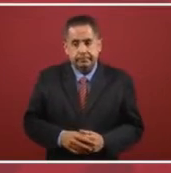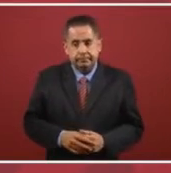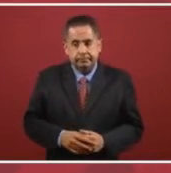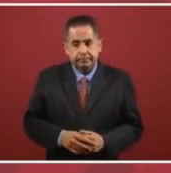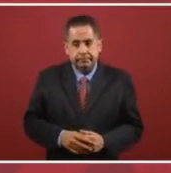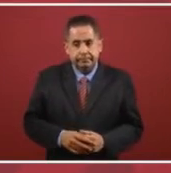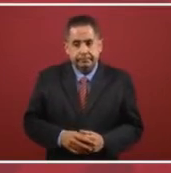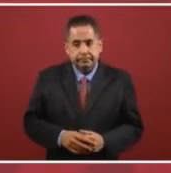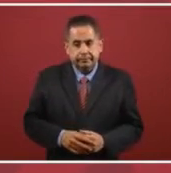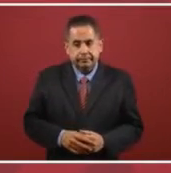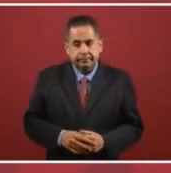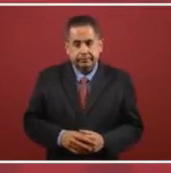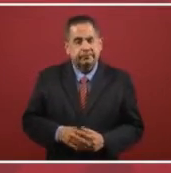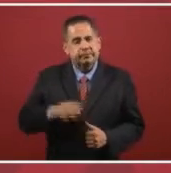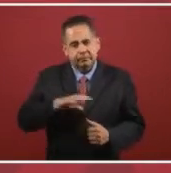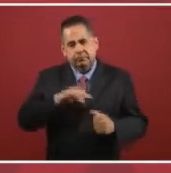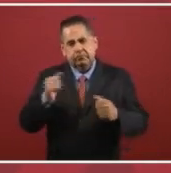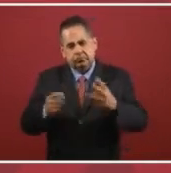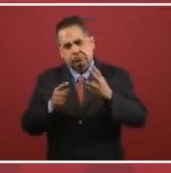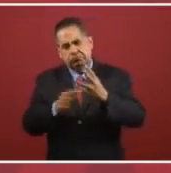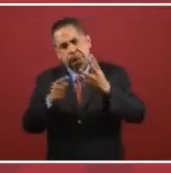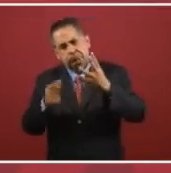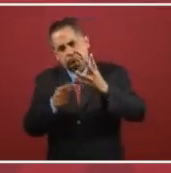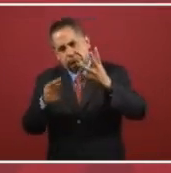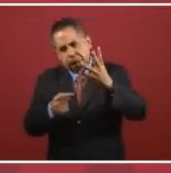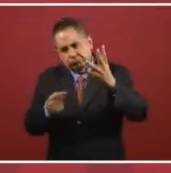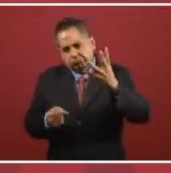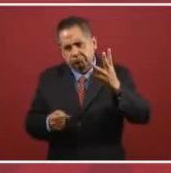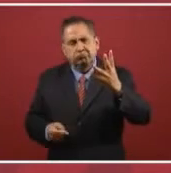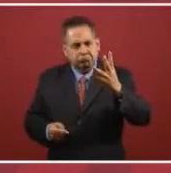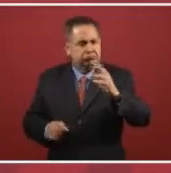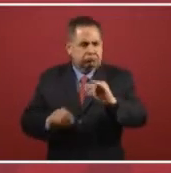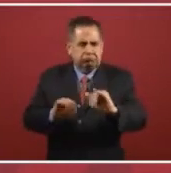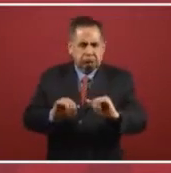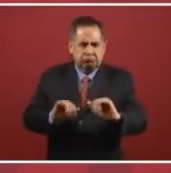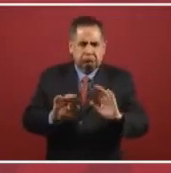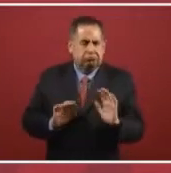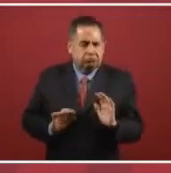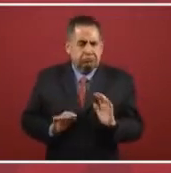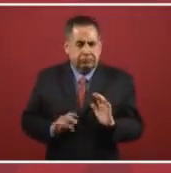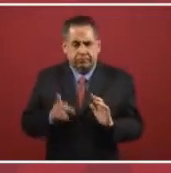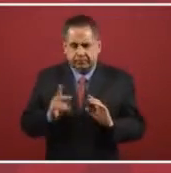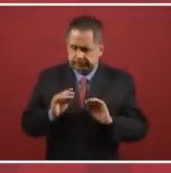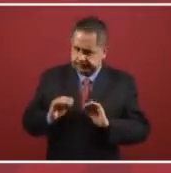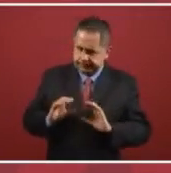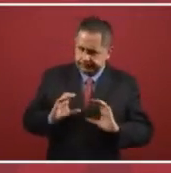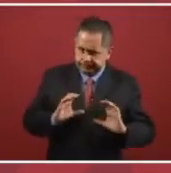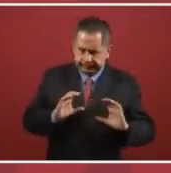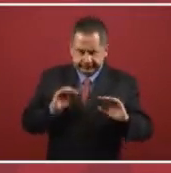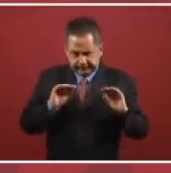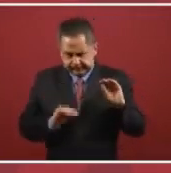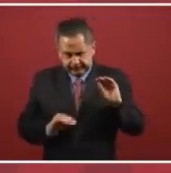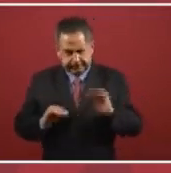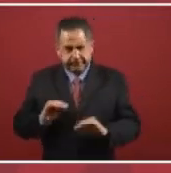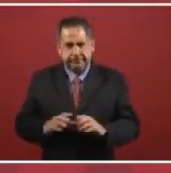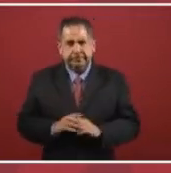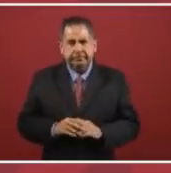And there are other priorities. But I am